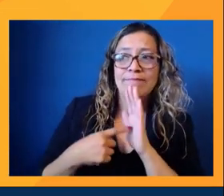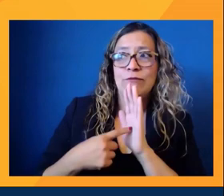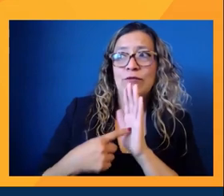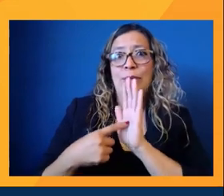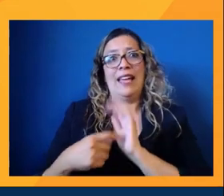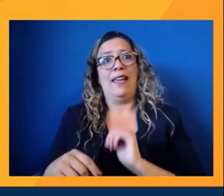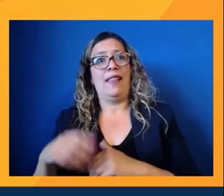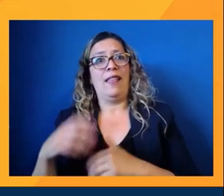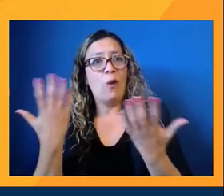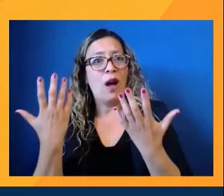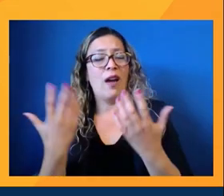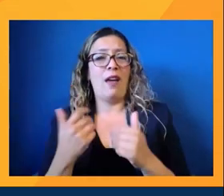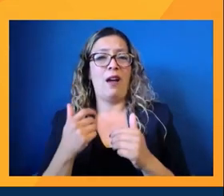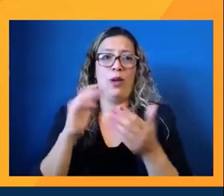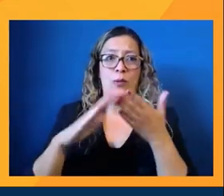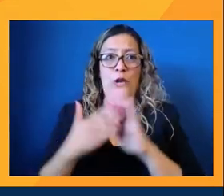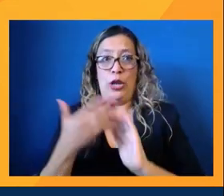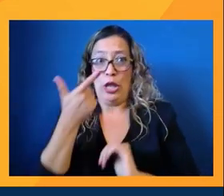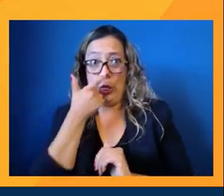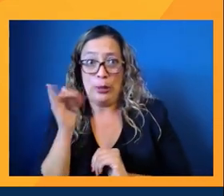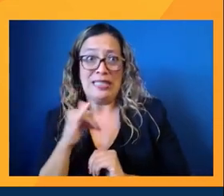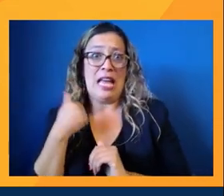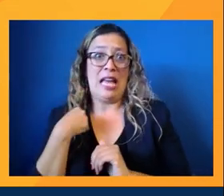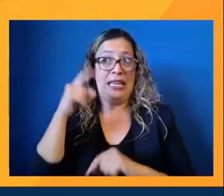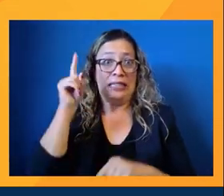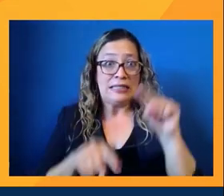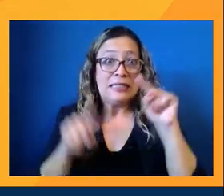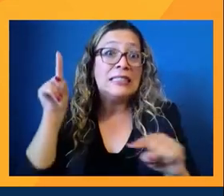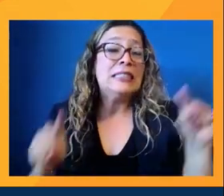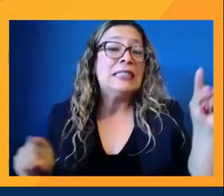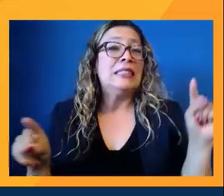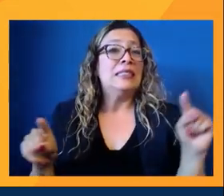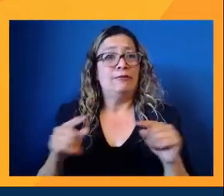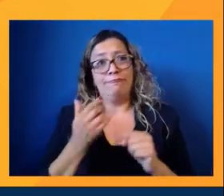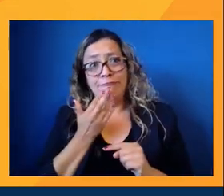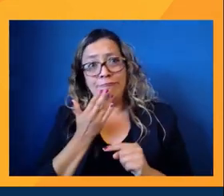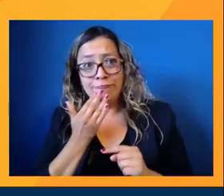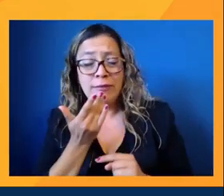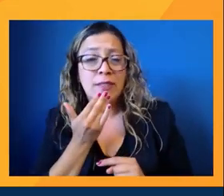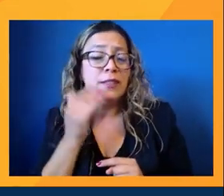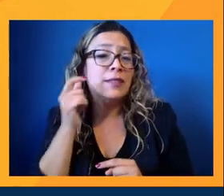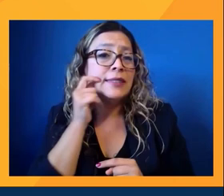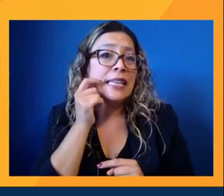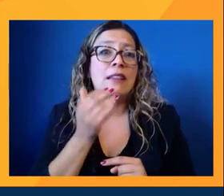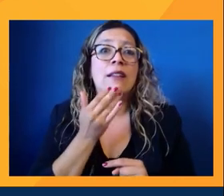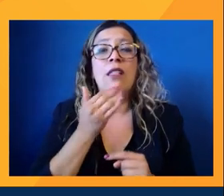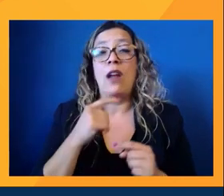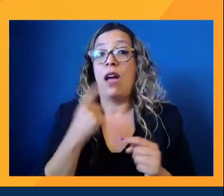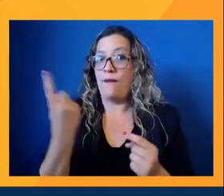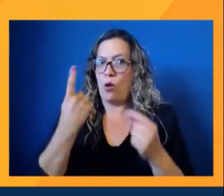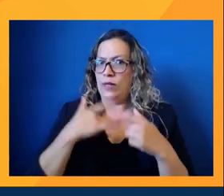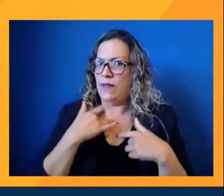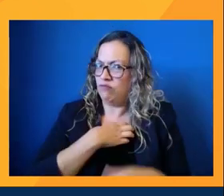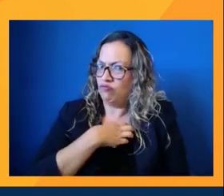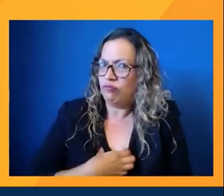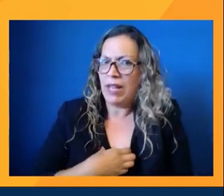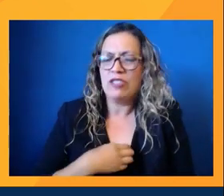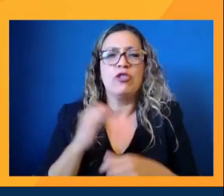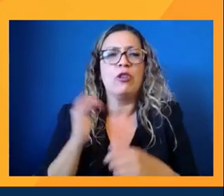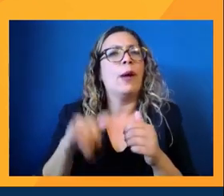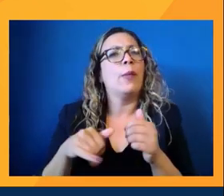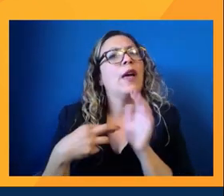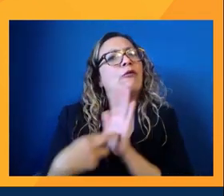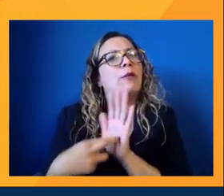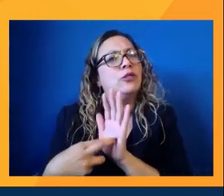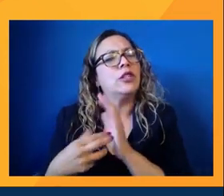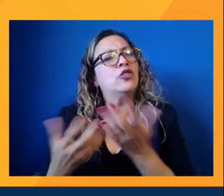like in all different shapes and forms. And so I've always felt very passionate about that. Tell me